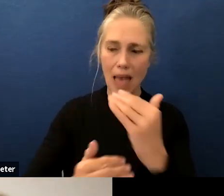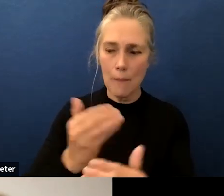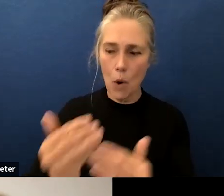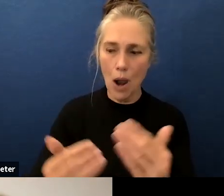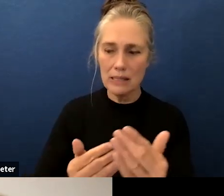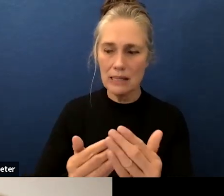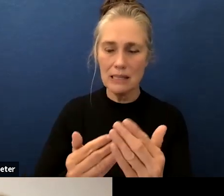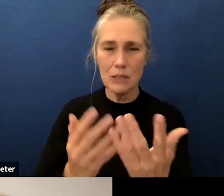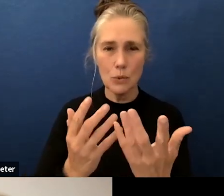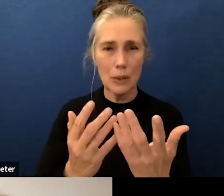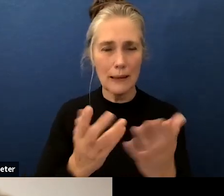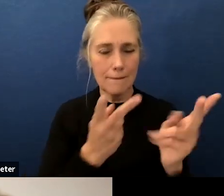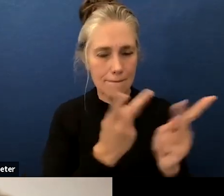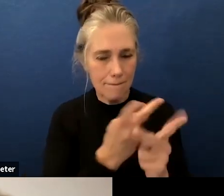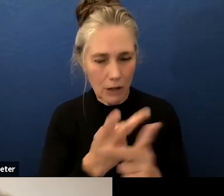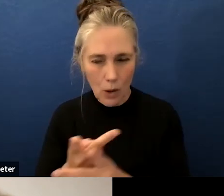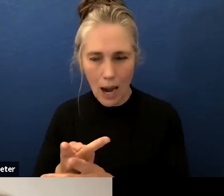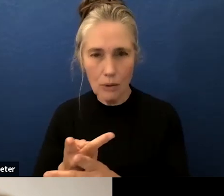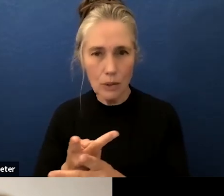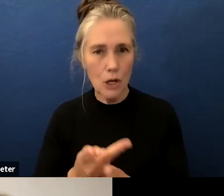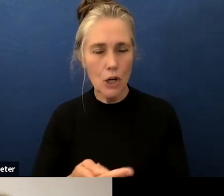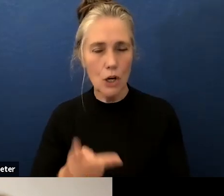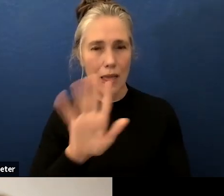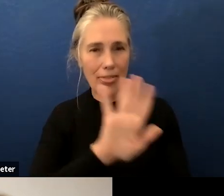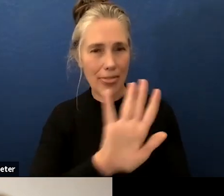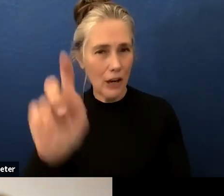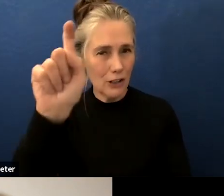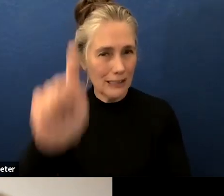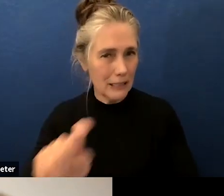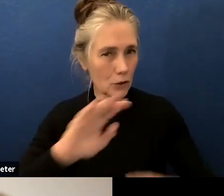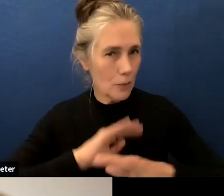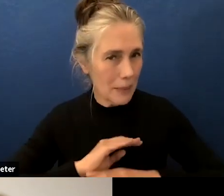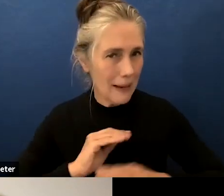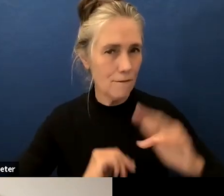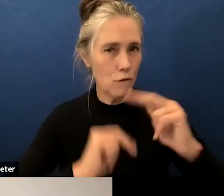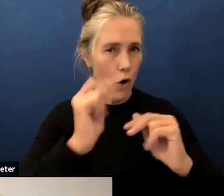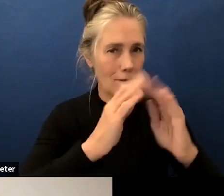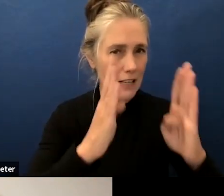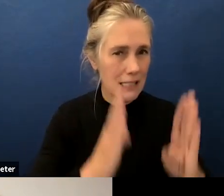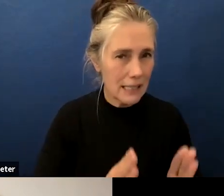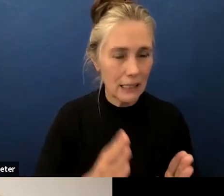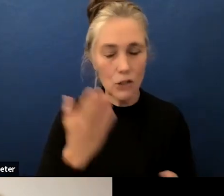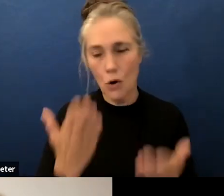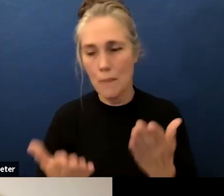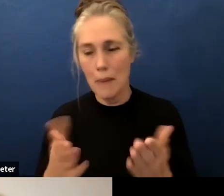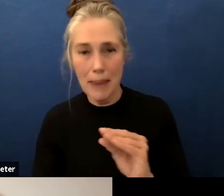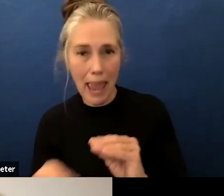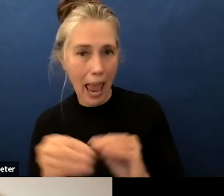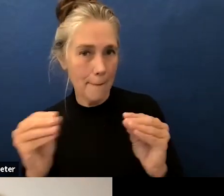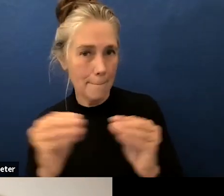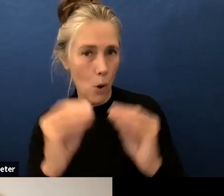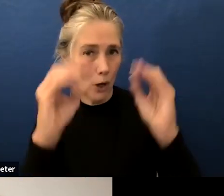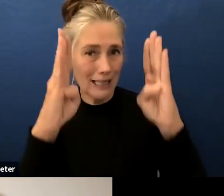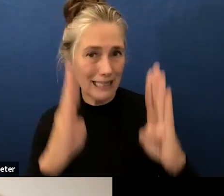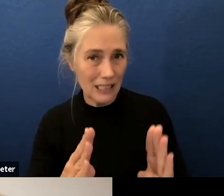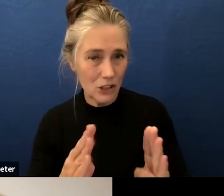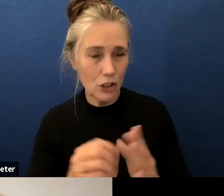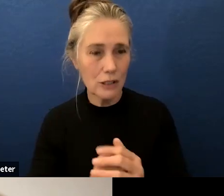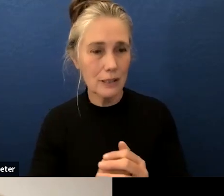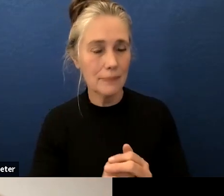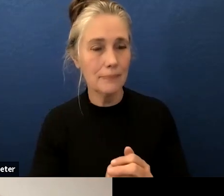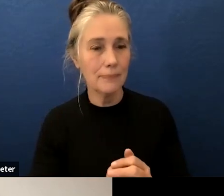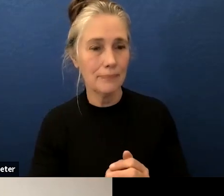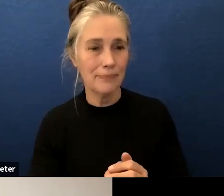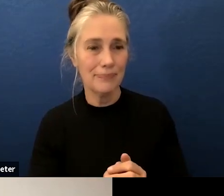in terms of meeting that need either be it facility wise or teacher wise or whatever so um again this would have to be